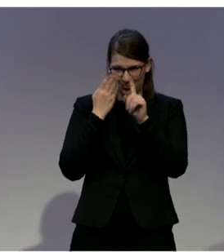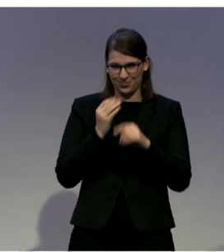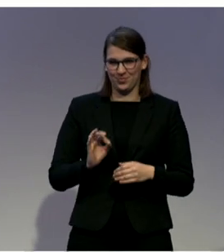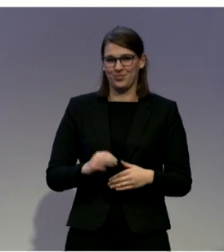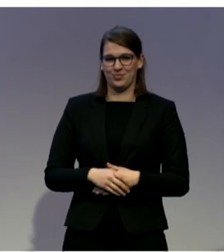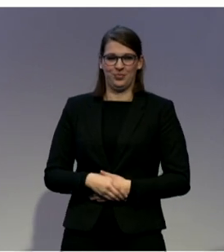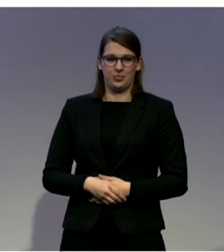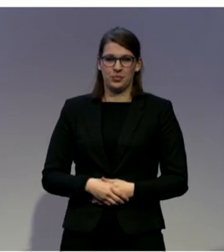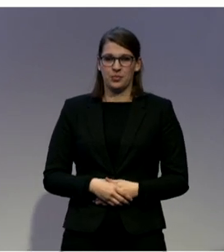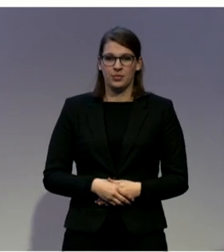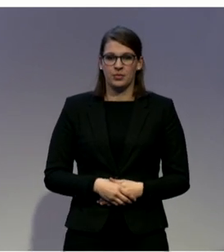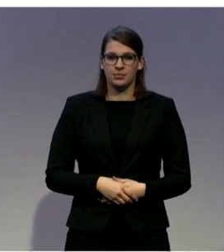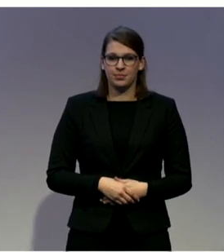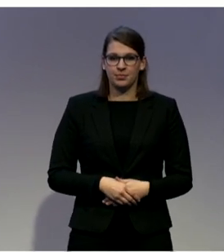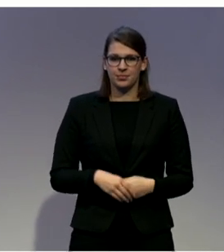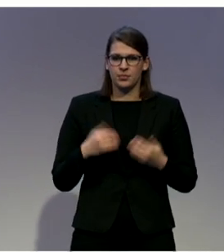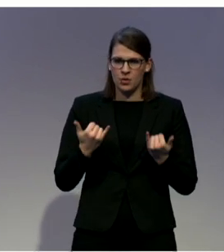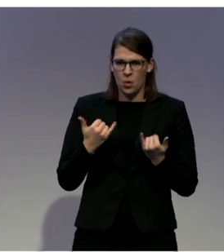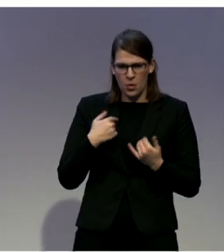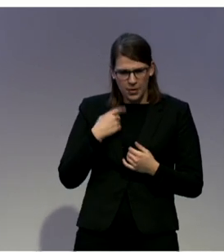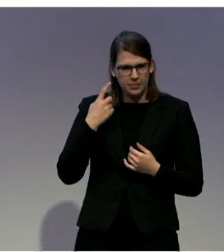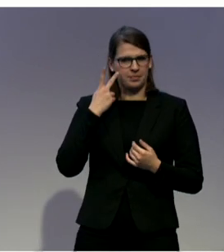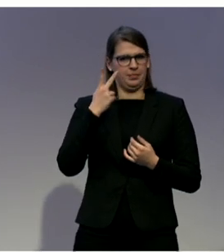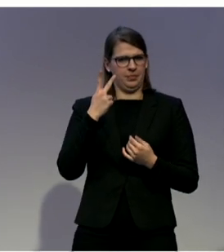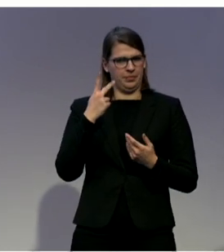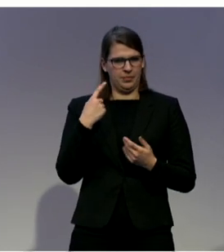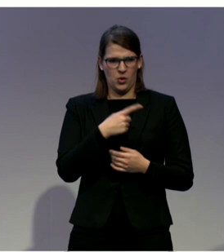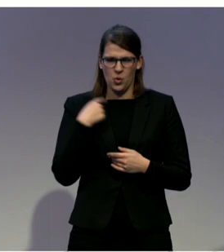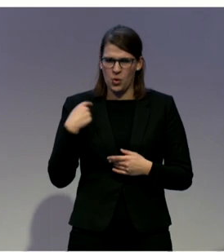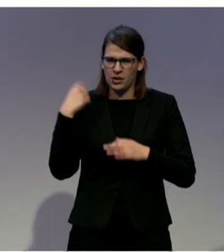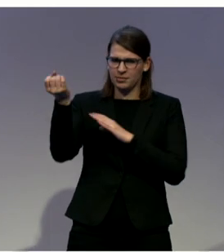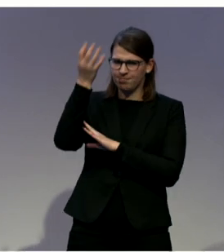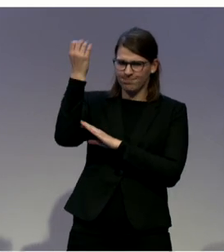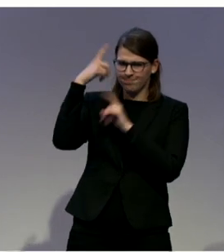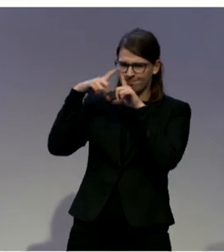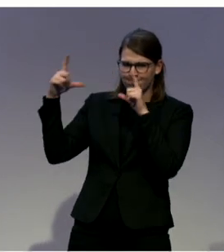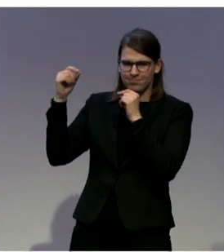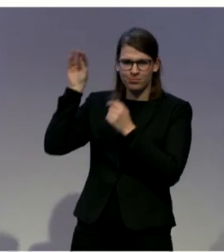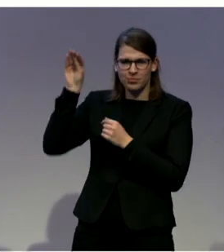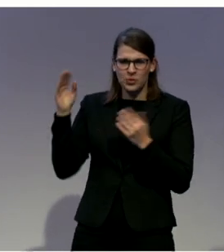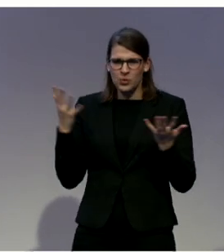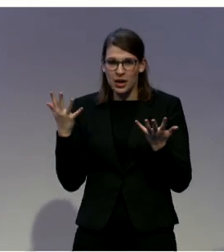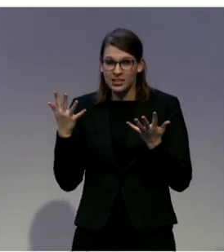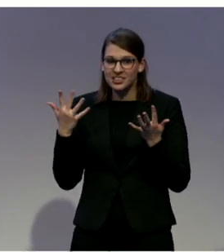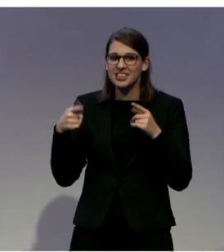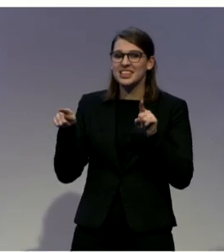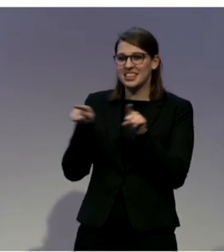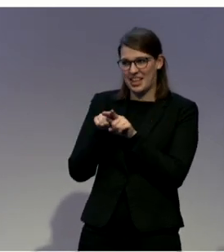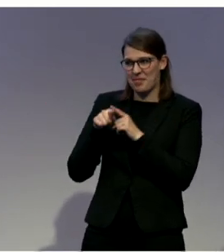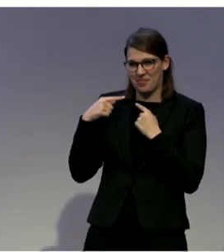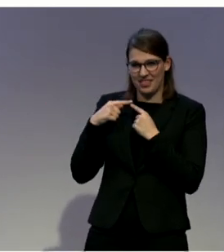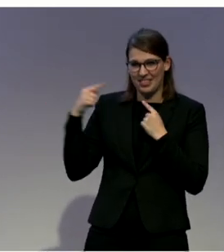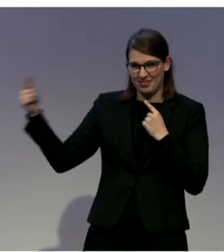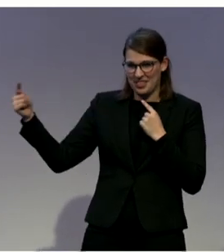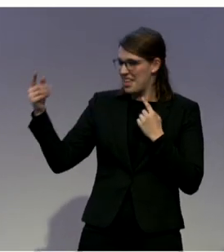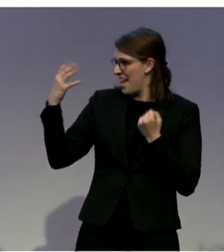in our slides are the same. So I greet you on behalf